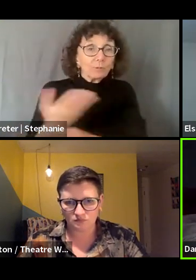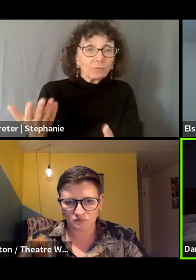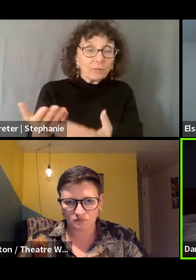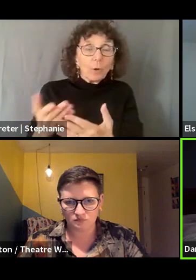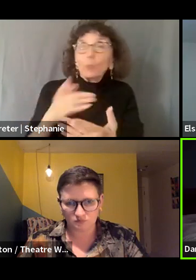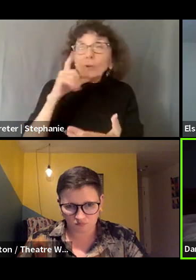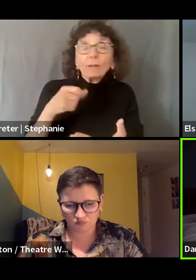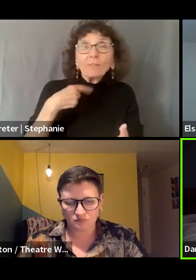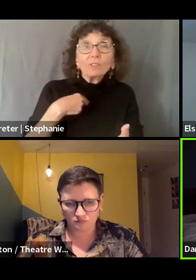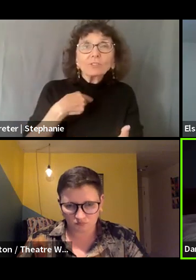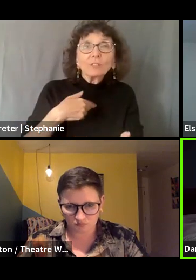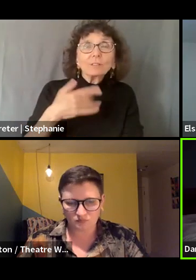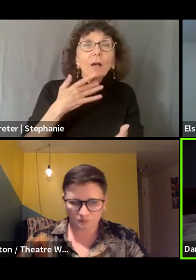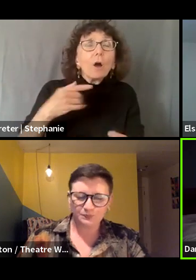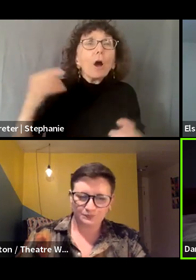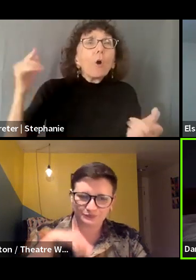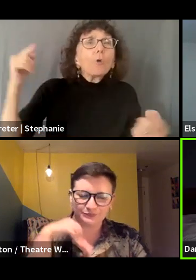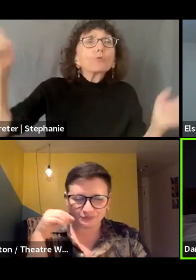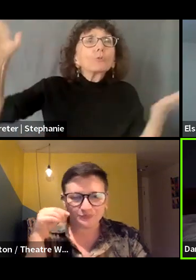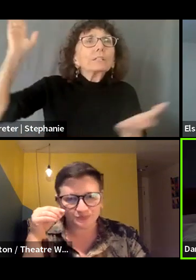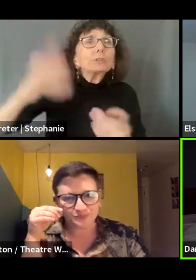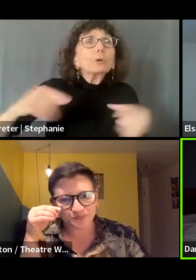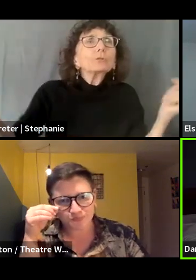defensive doing harm reduction work.